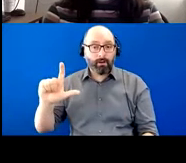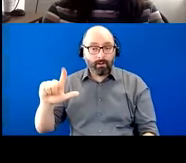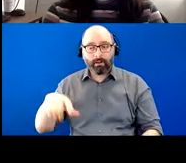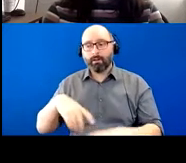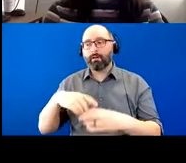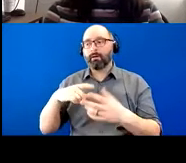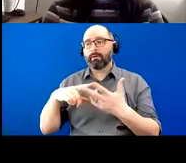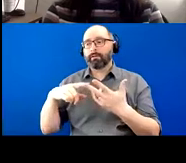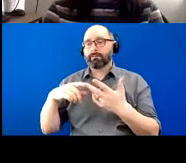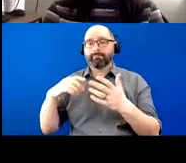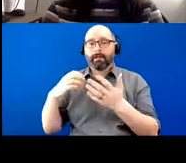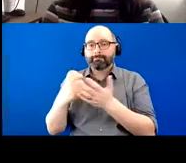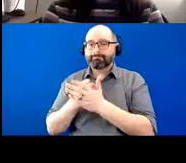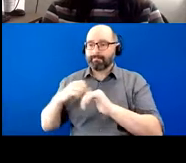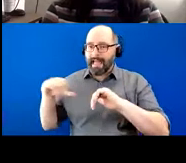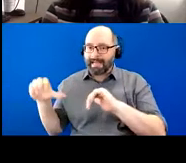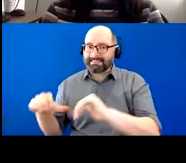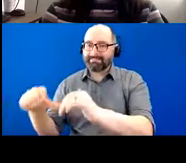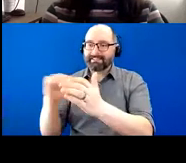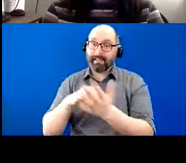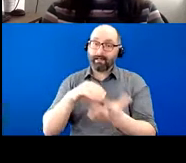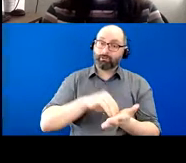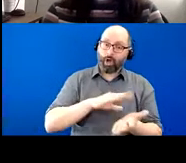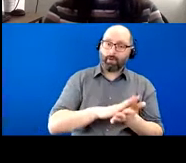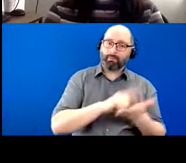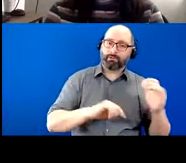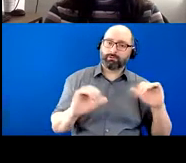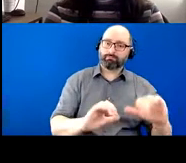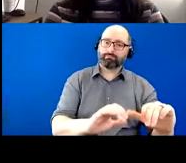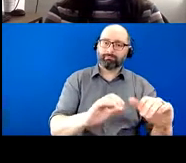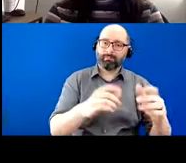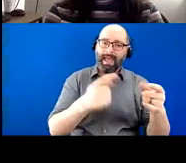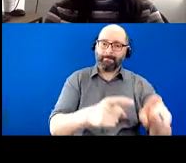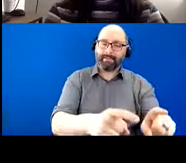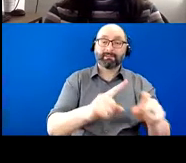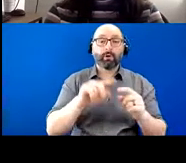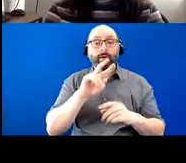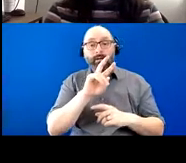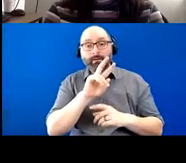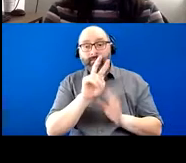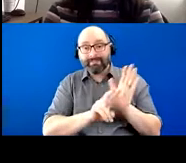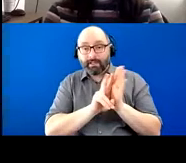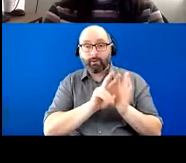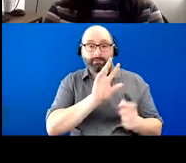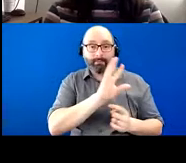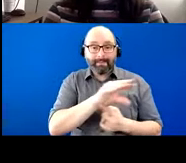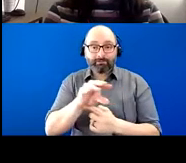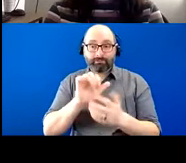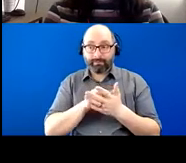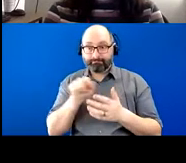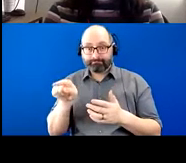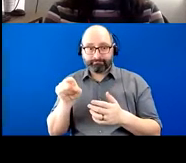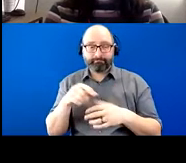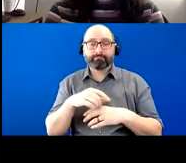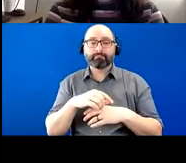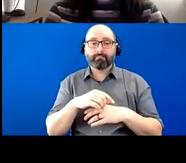doing activities that kind of document what's going on. So through the videos and pictures that she took, um, it's important to find a balance